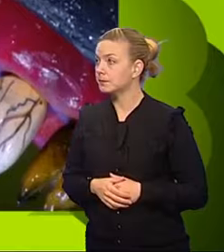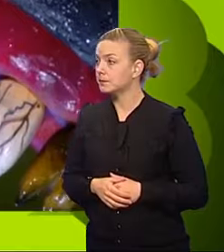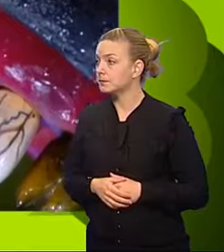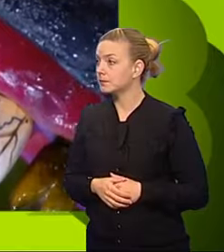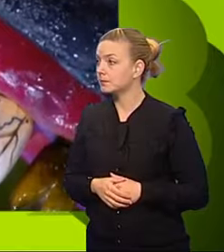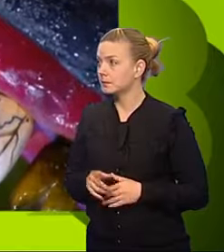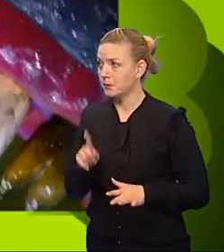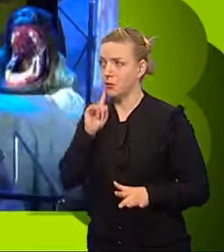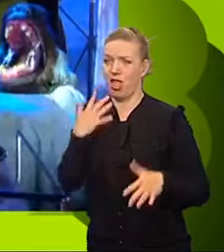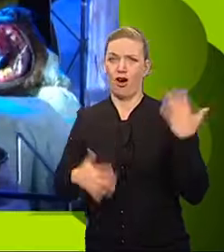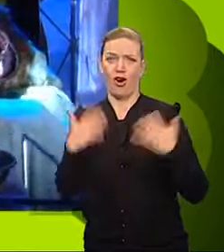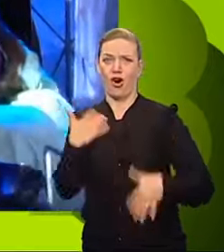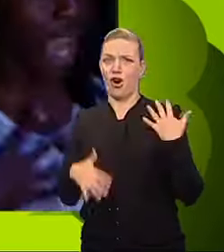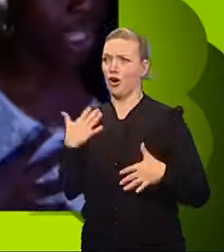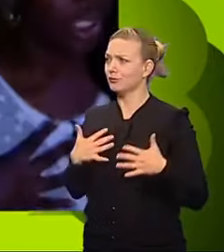gonna hurt.